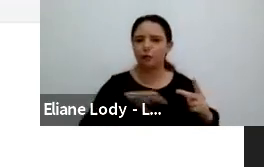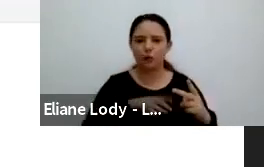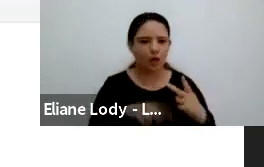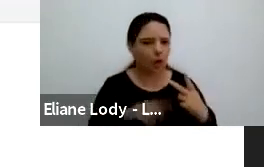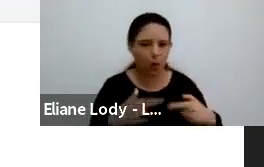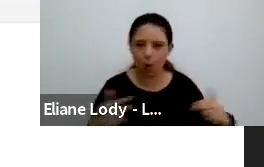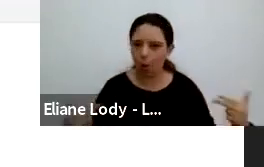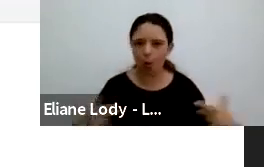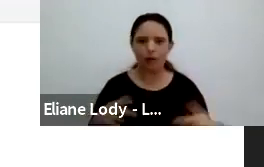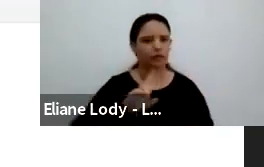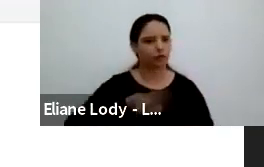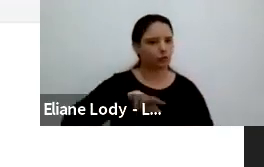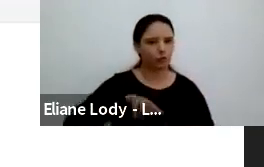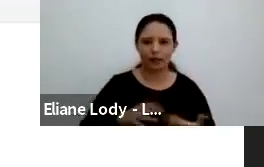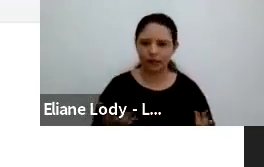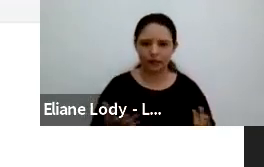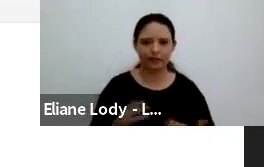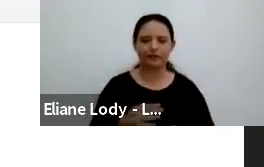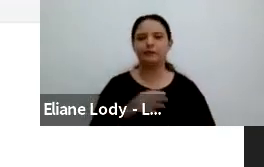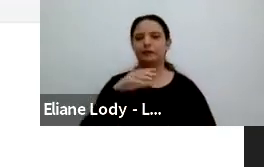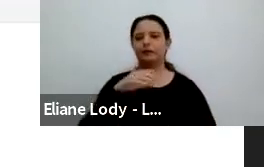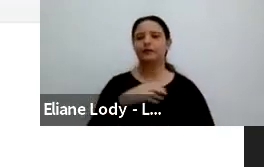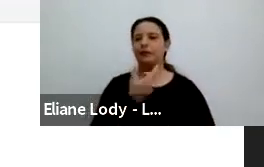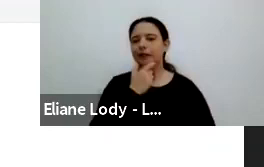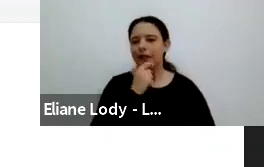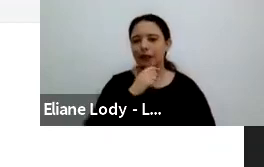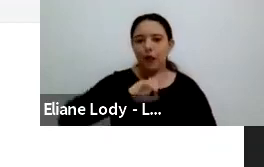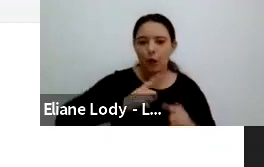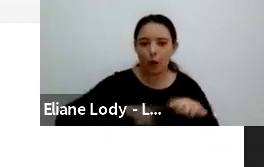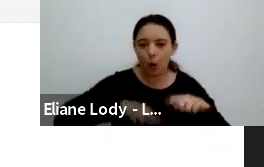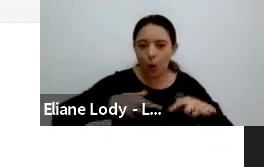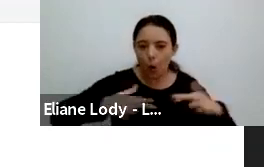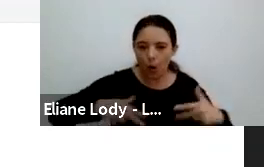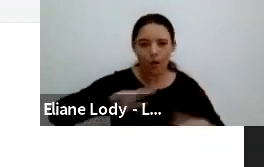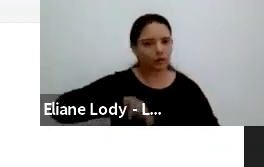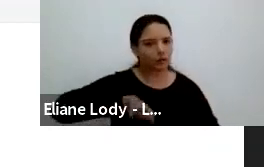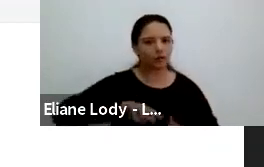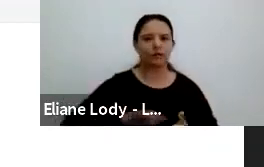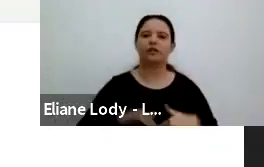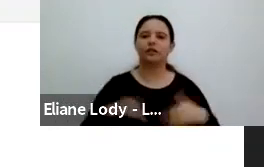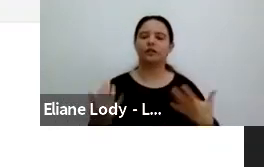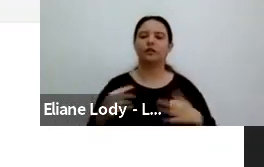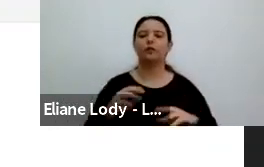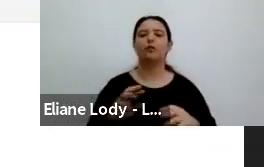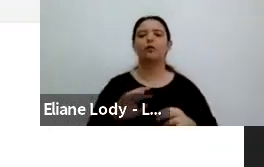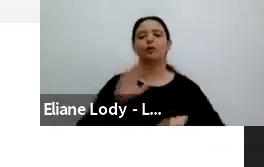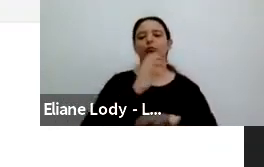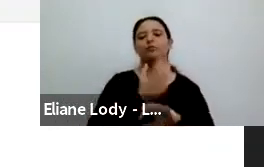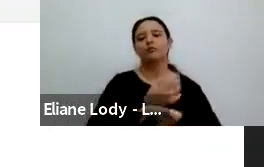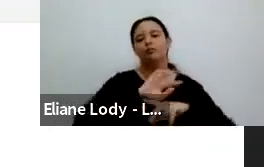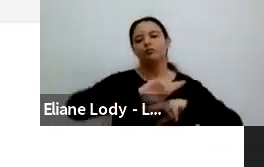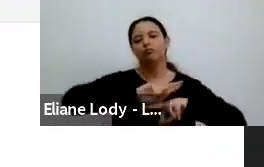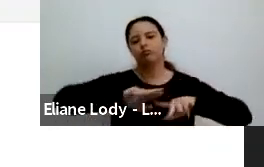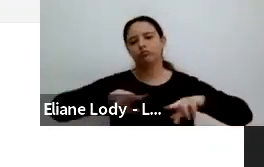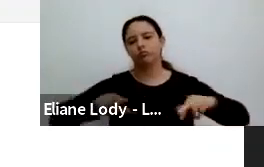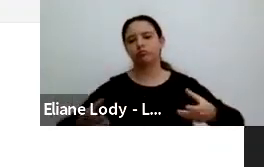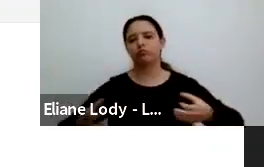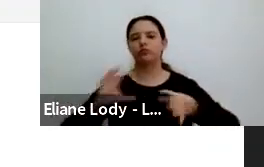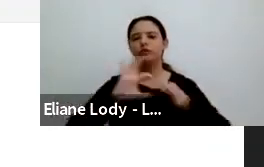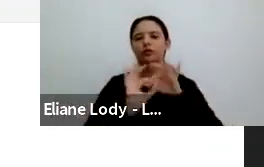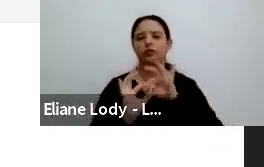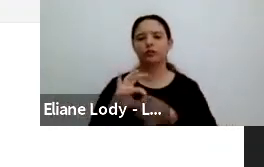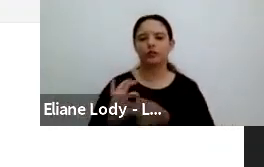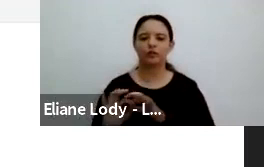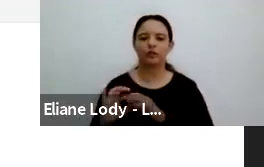These are all kind of thing. multiplicities that are woven together. And we understand trans literacies from that